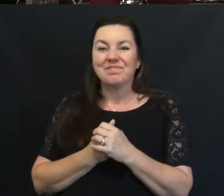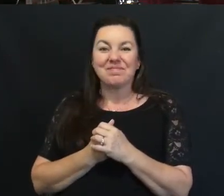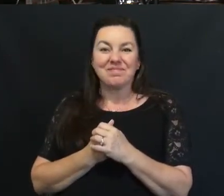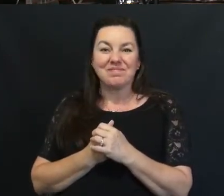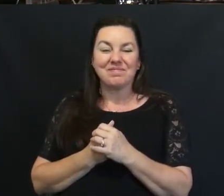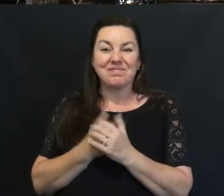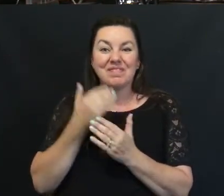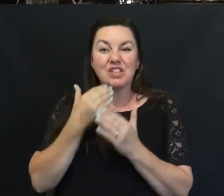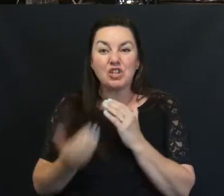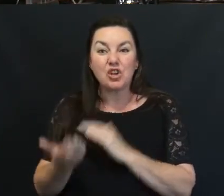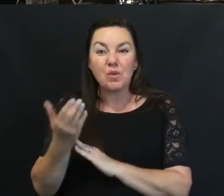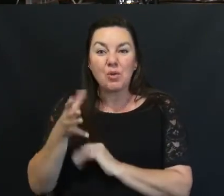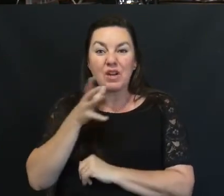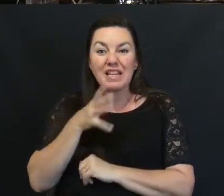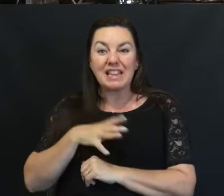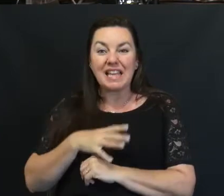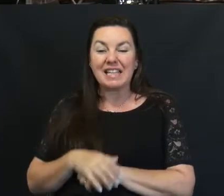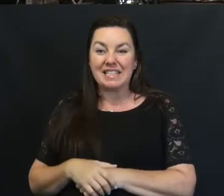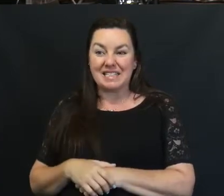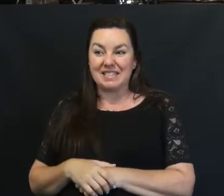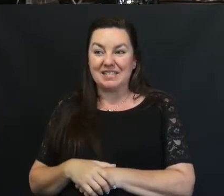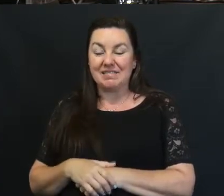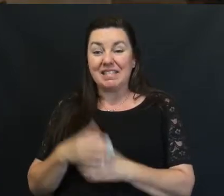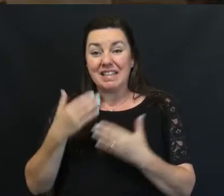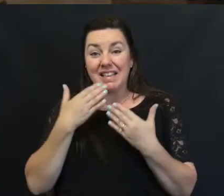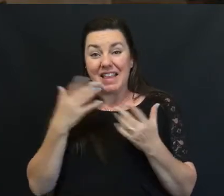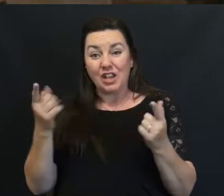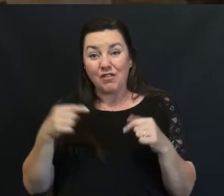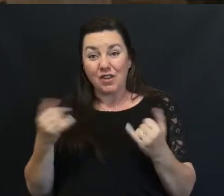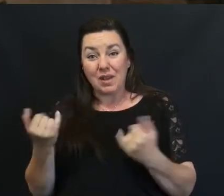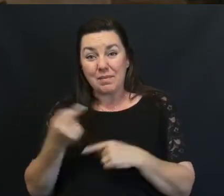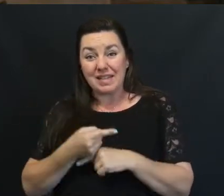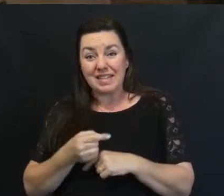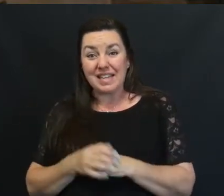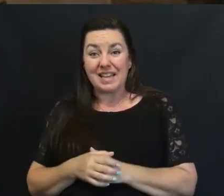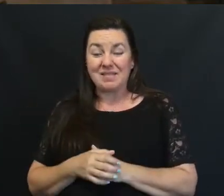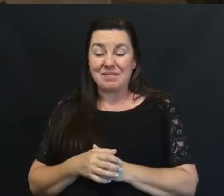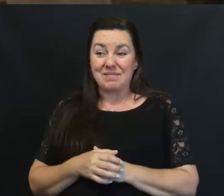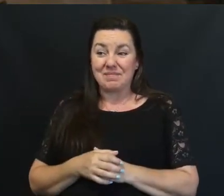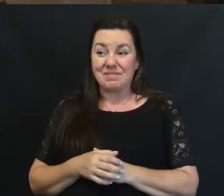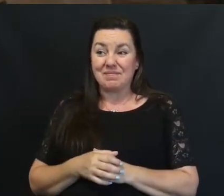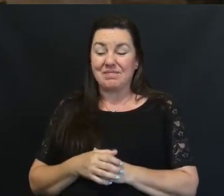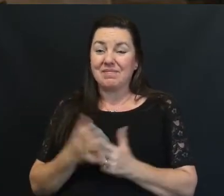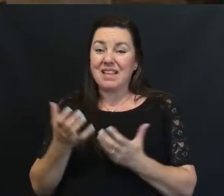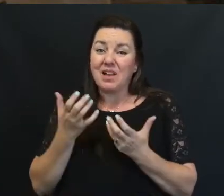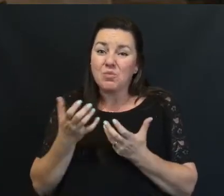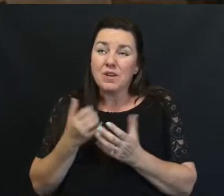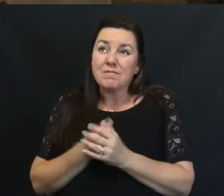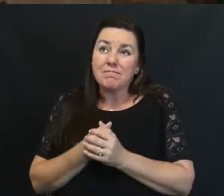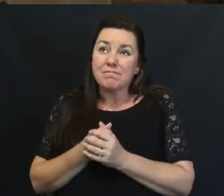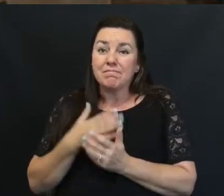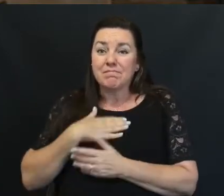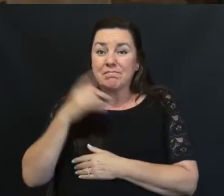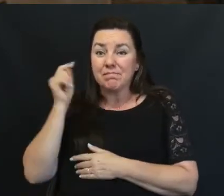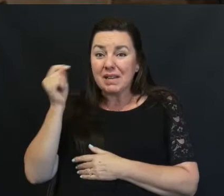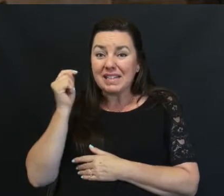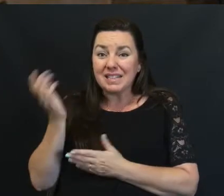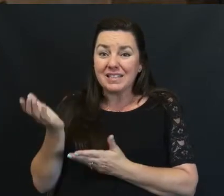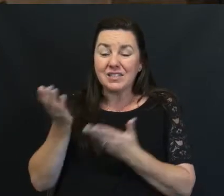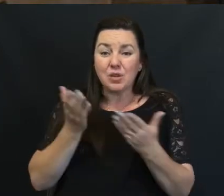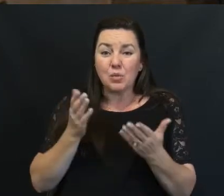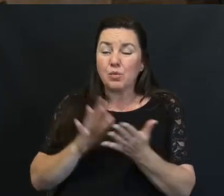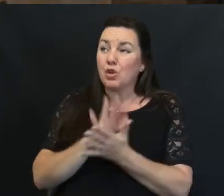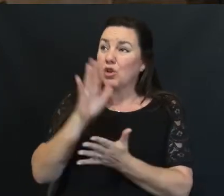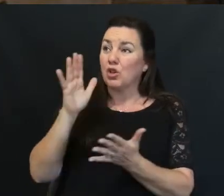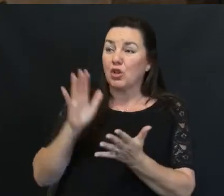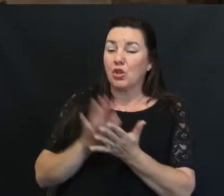Good morning ladies Thank you for coming today My desire is that My testimony brings All glory